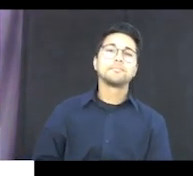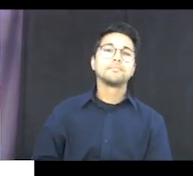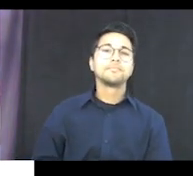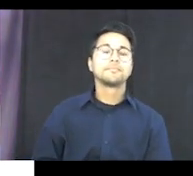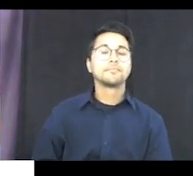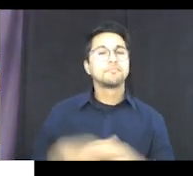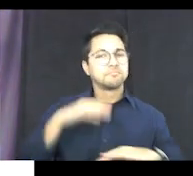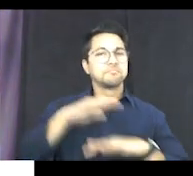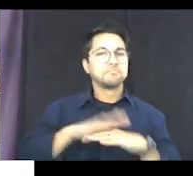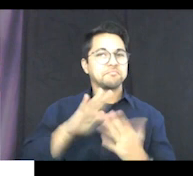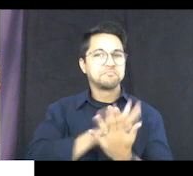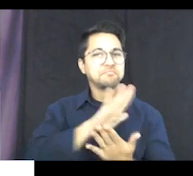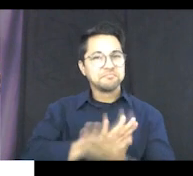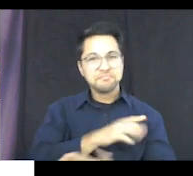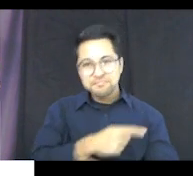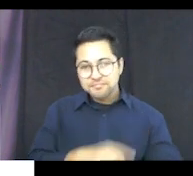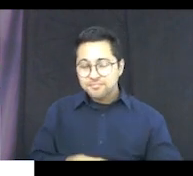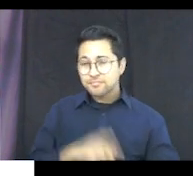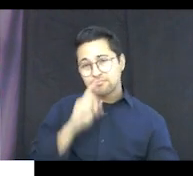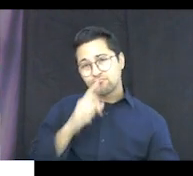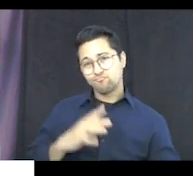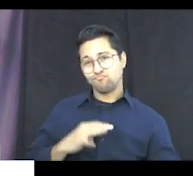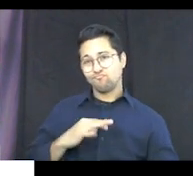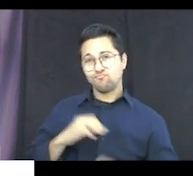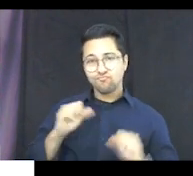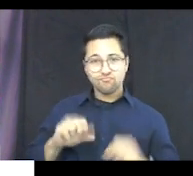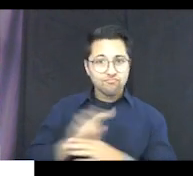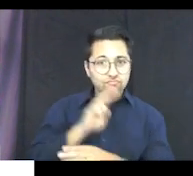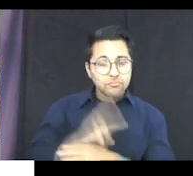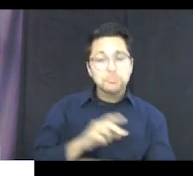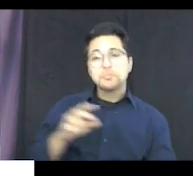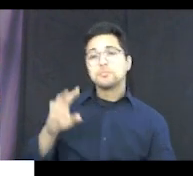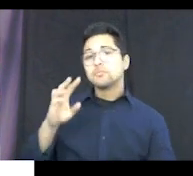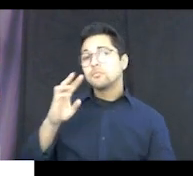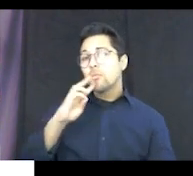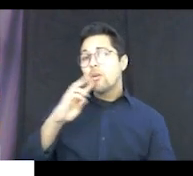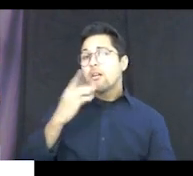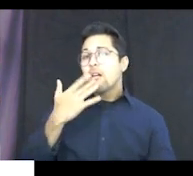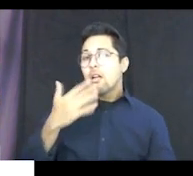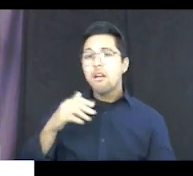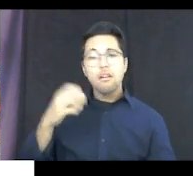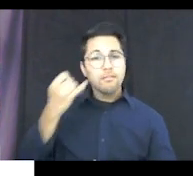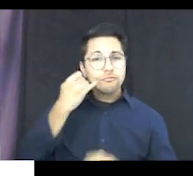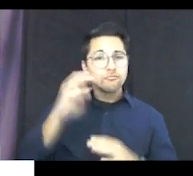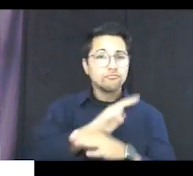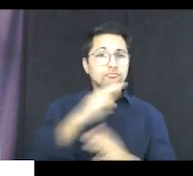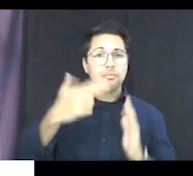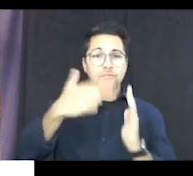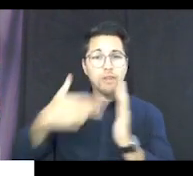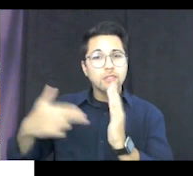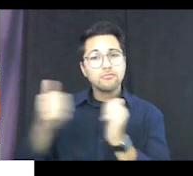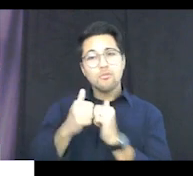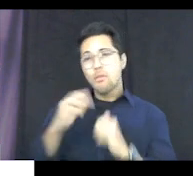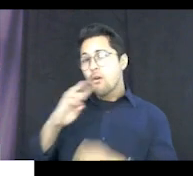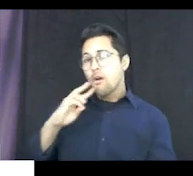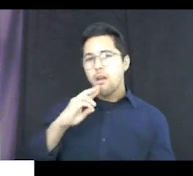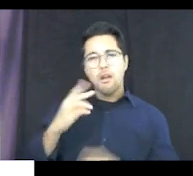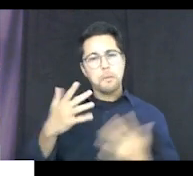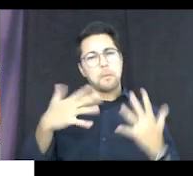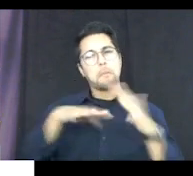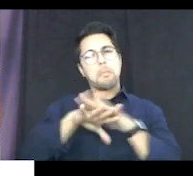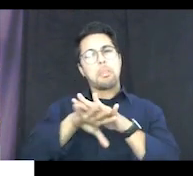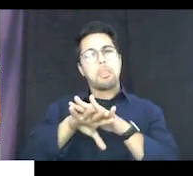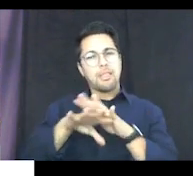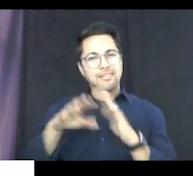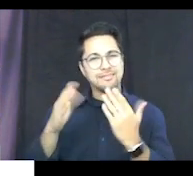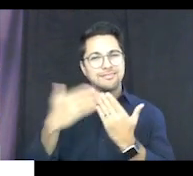On our paper here. So it's just really nice to use. It is a watercolor. So if you use a brush with some water, you can actually blend it a lot easier.